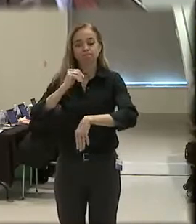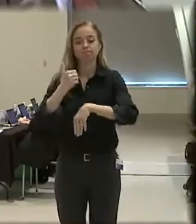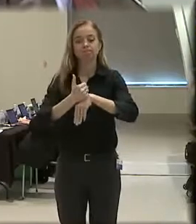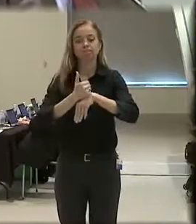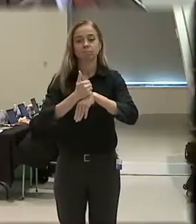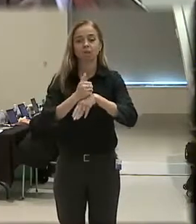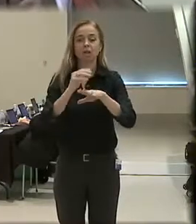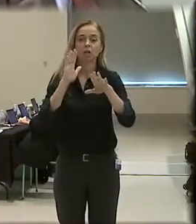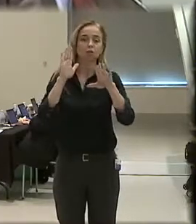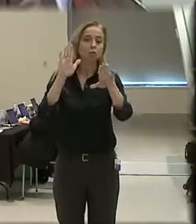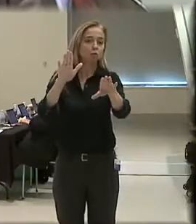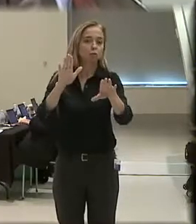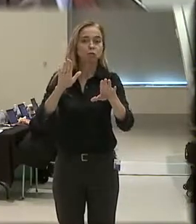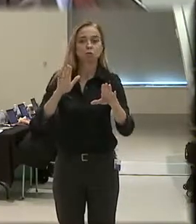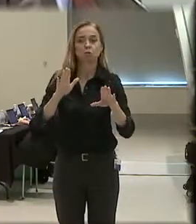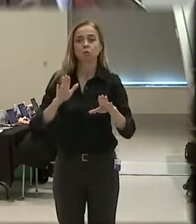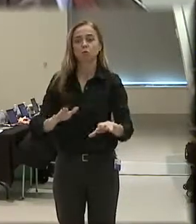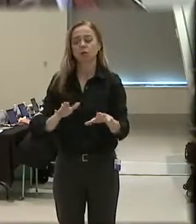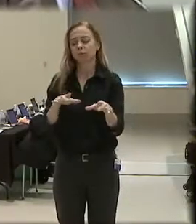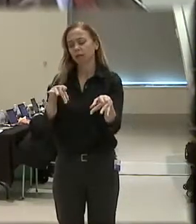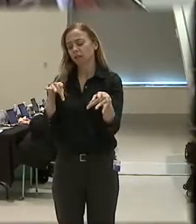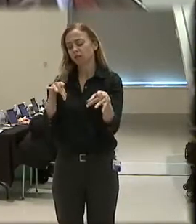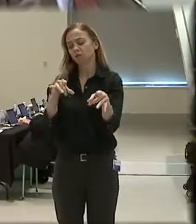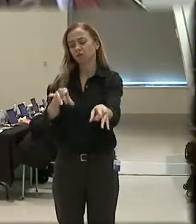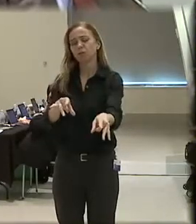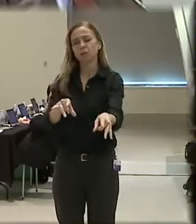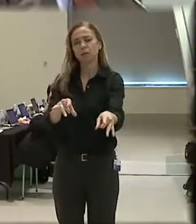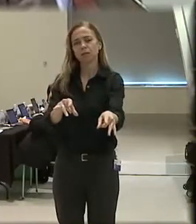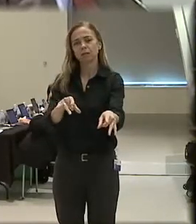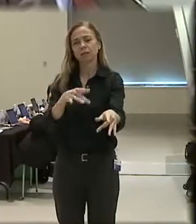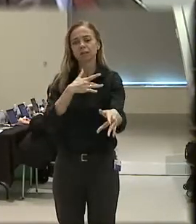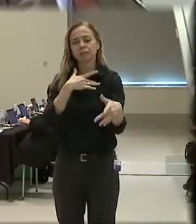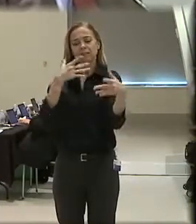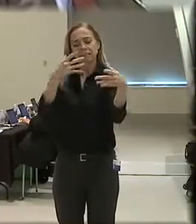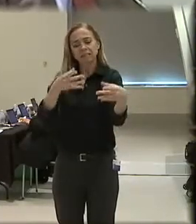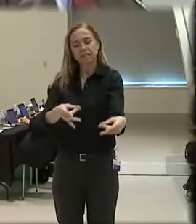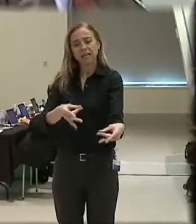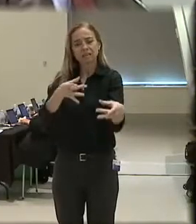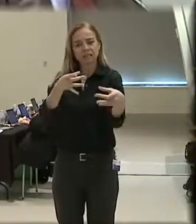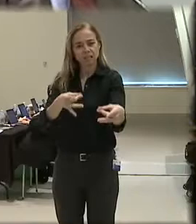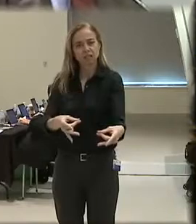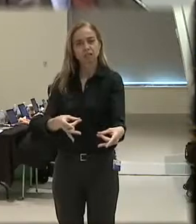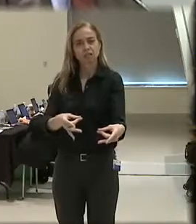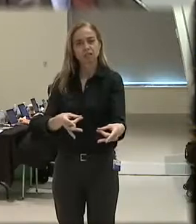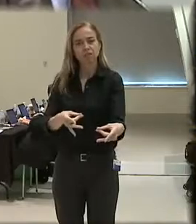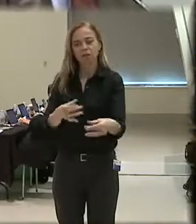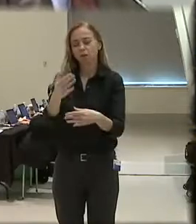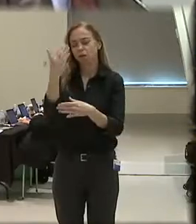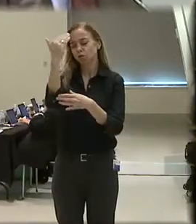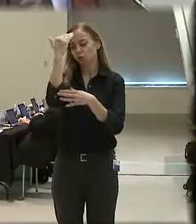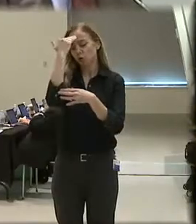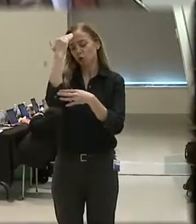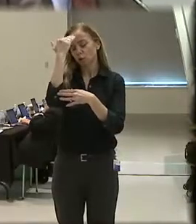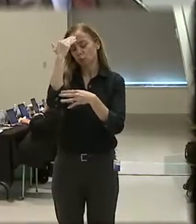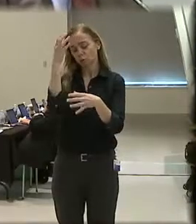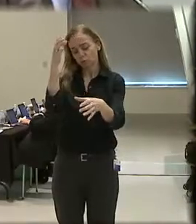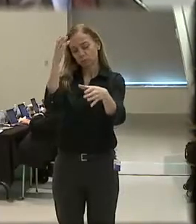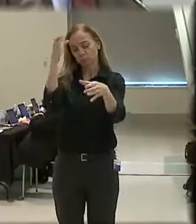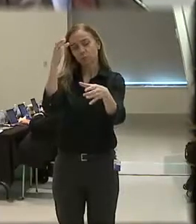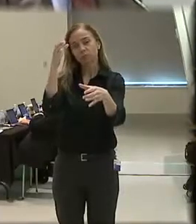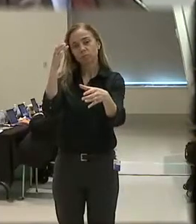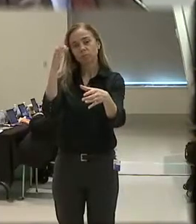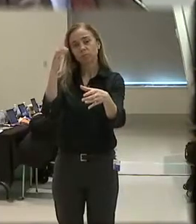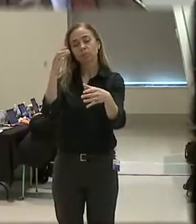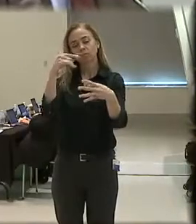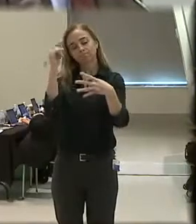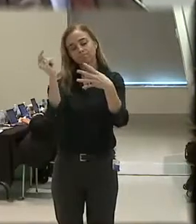incredibly fluent, sensitive, knowledgeable set of